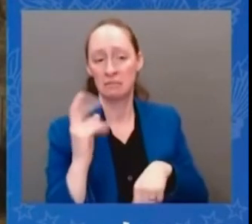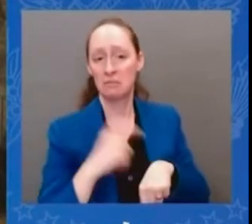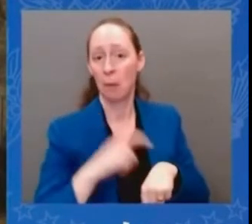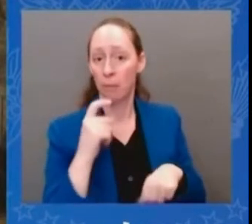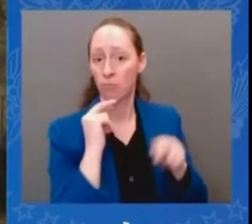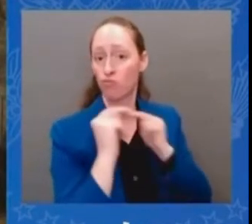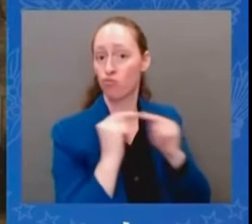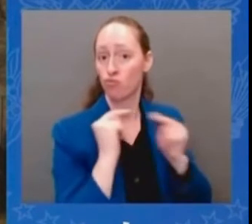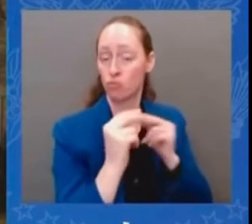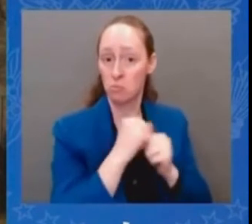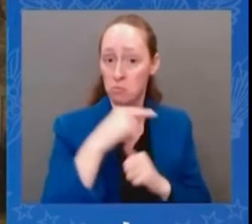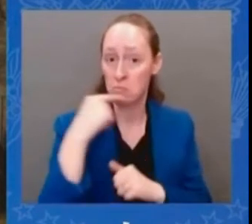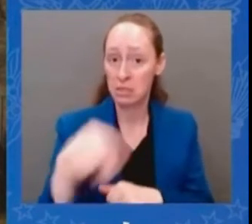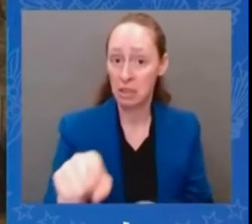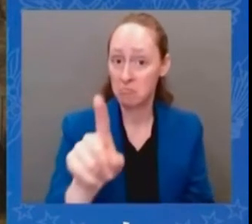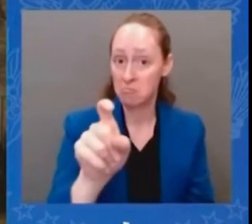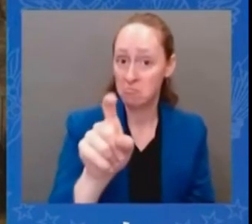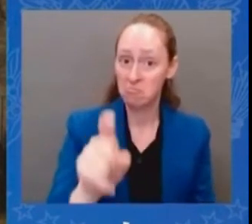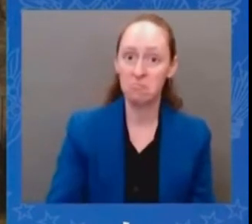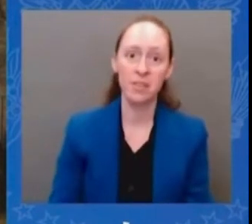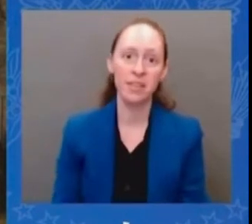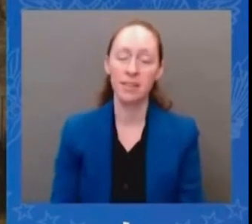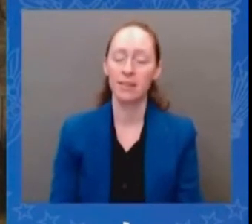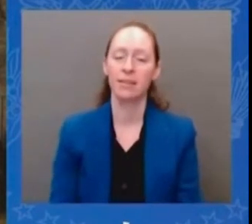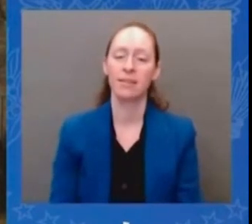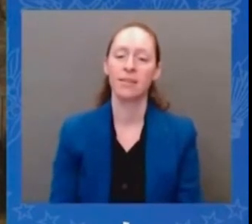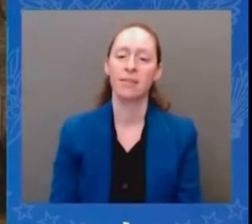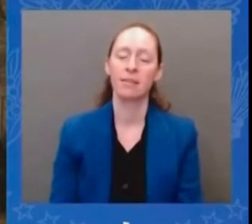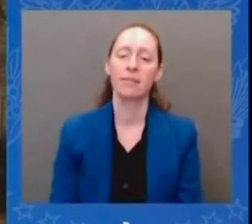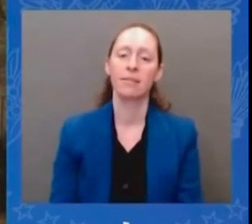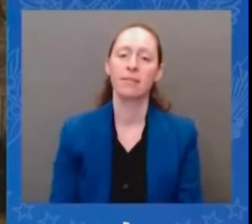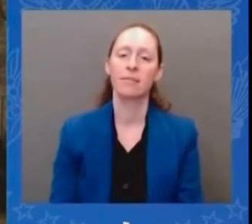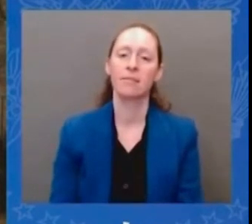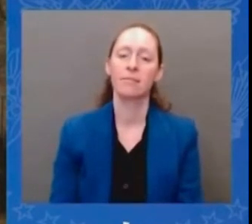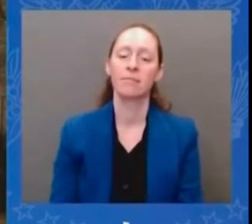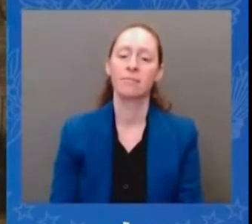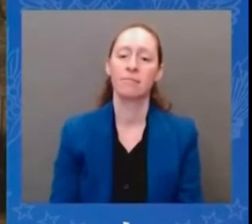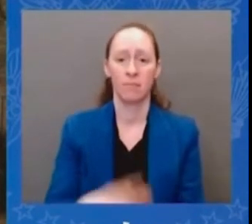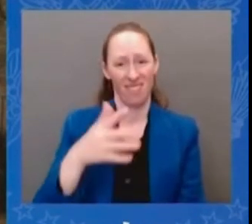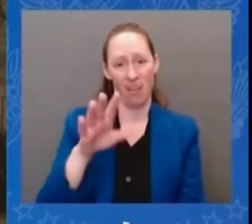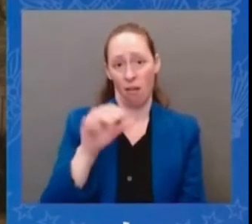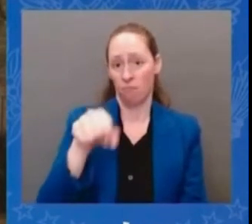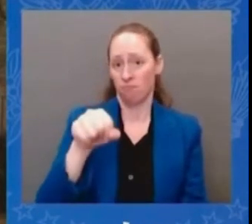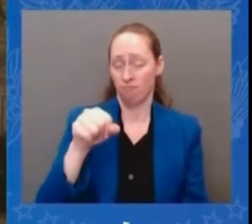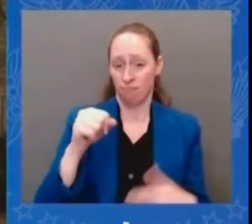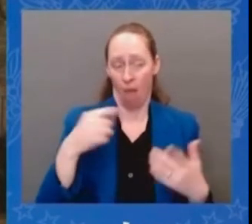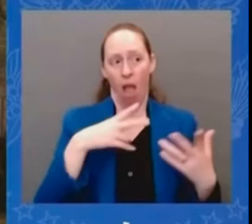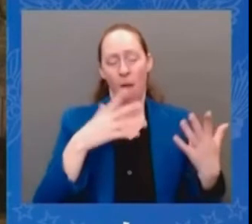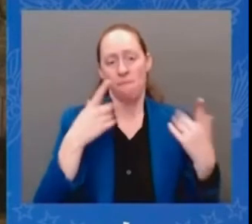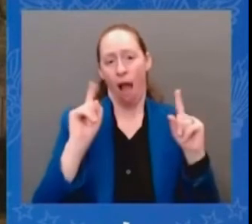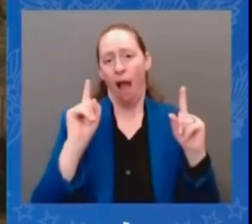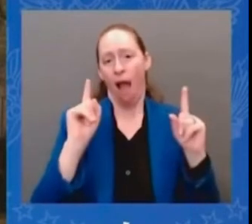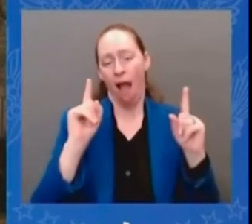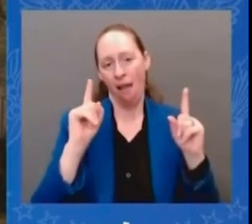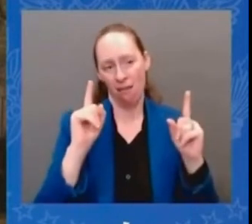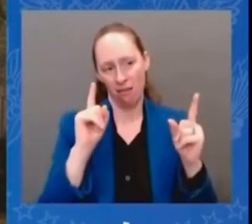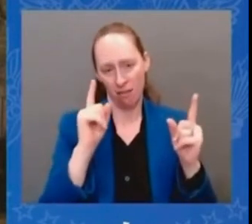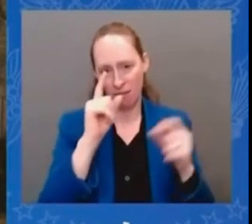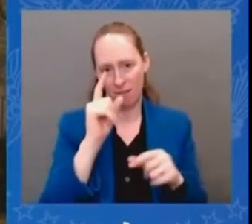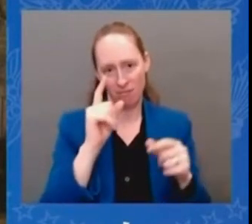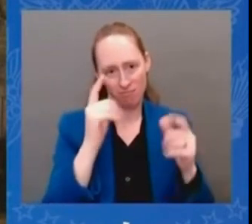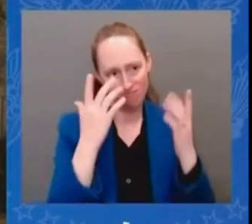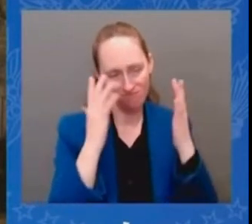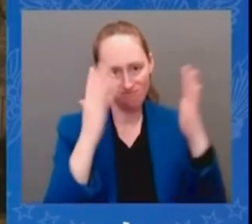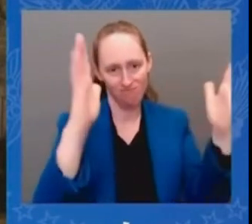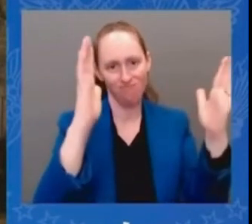and uh i can do nothing but uh applaud the courage determination and capacity of the